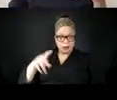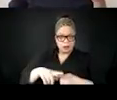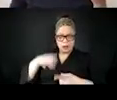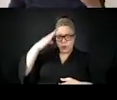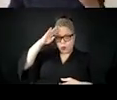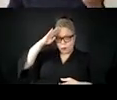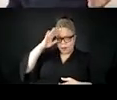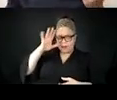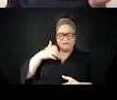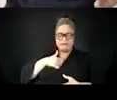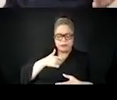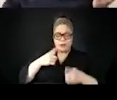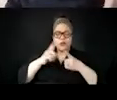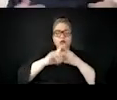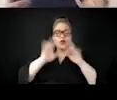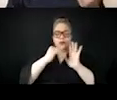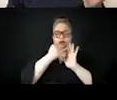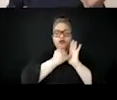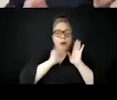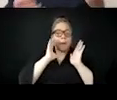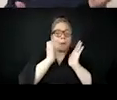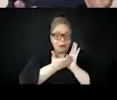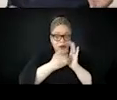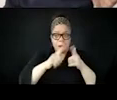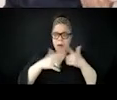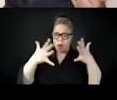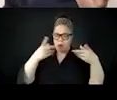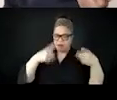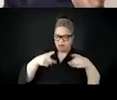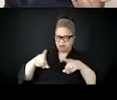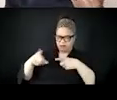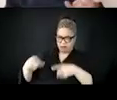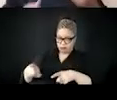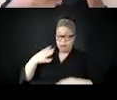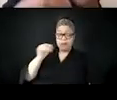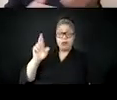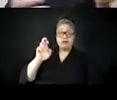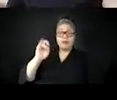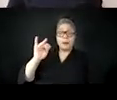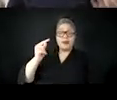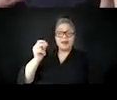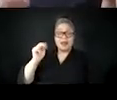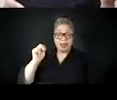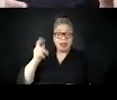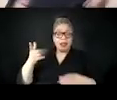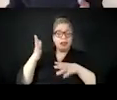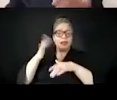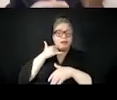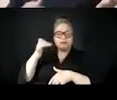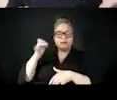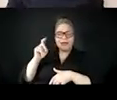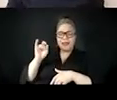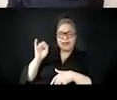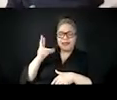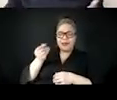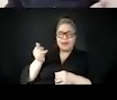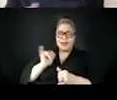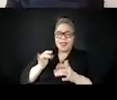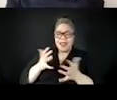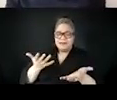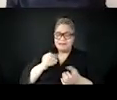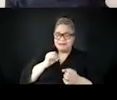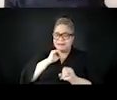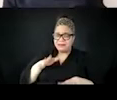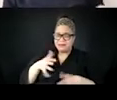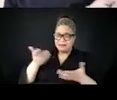his editor and was like, uh, like nothing, like not a lot is really happening down here. And that's when he said, supposedly you furnish the pictures and